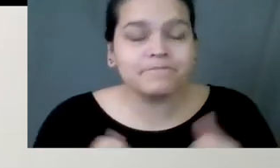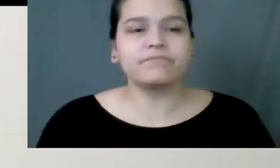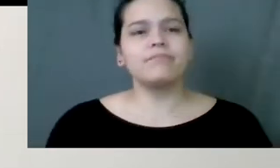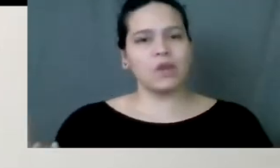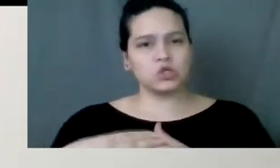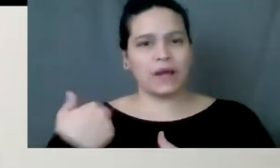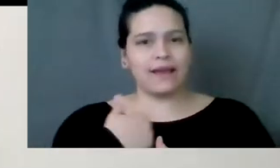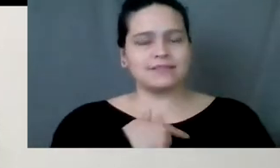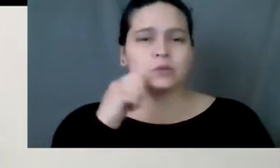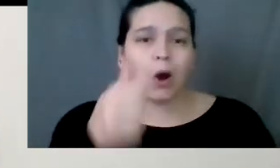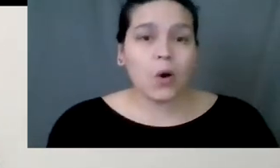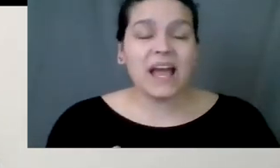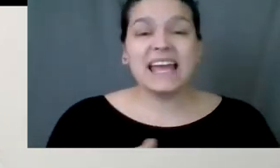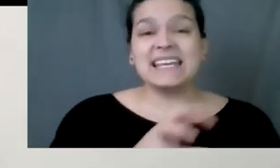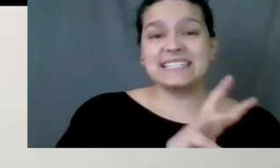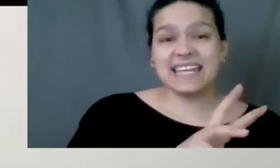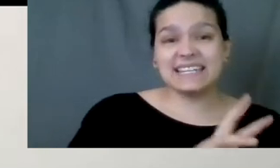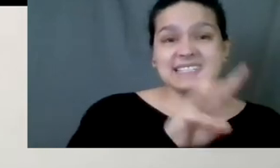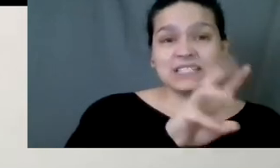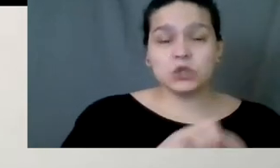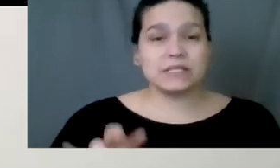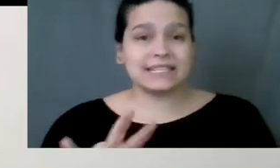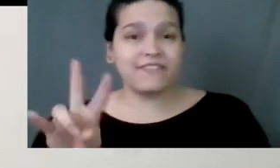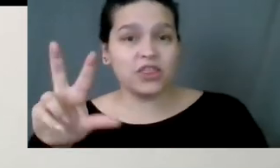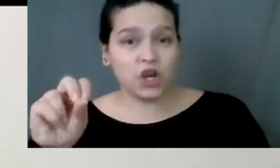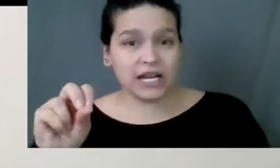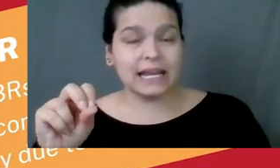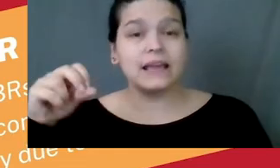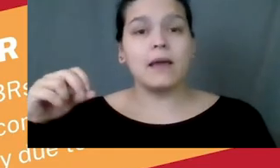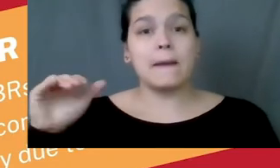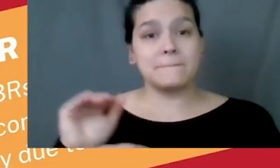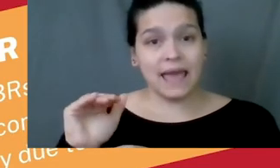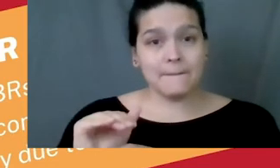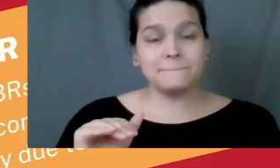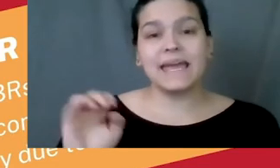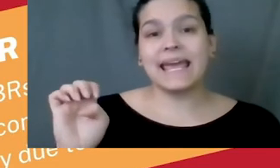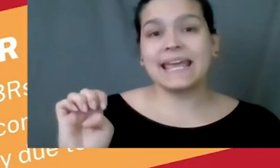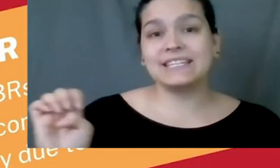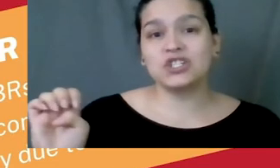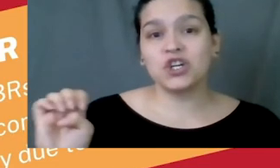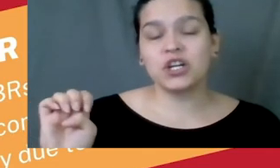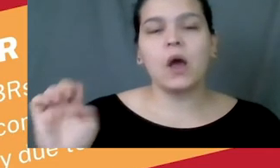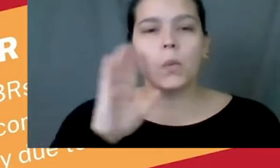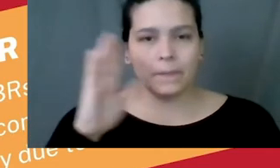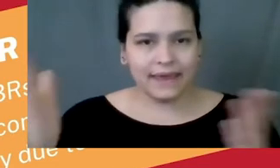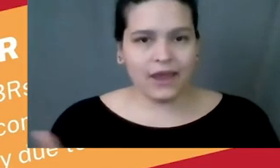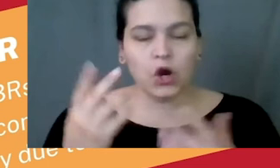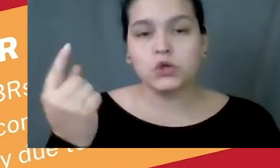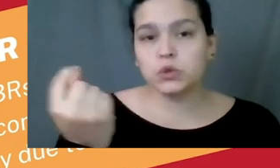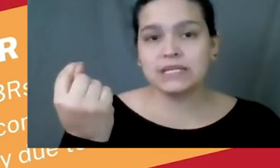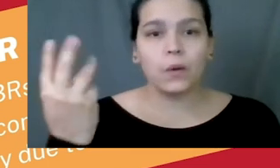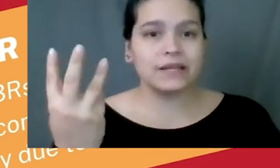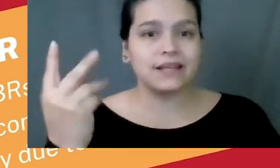today. Join us tomorrow, 6 to 7.30 p.m. Eastern Time. We'll be here Tuesday, Wednesday,